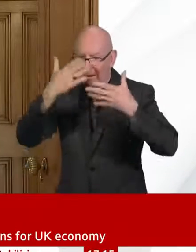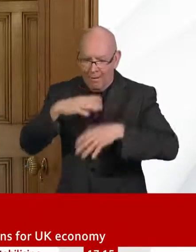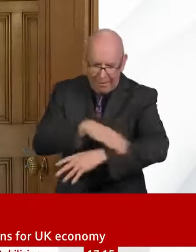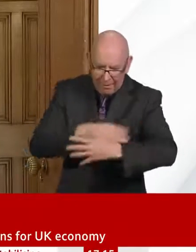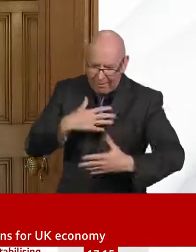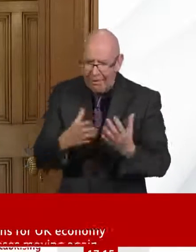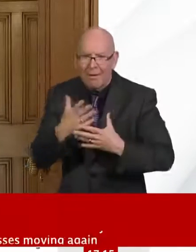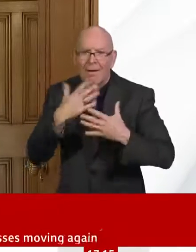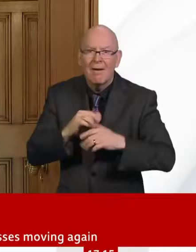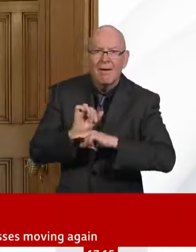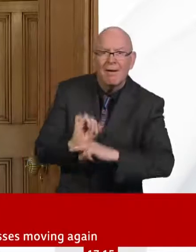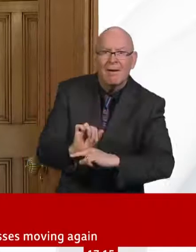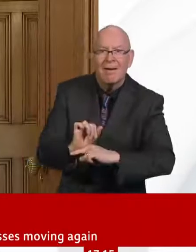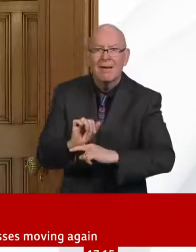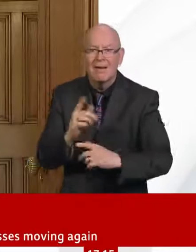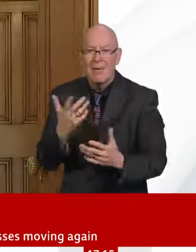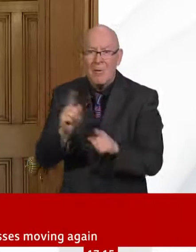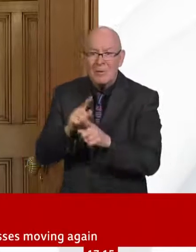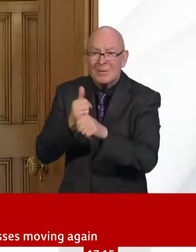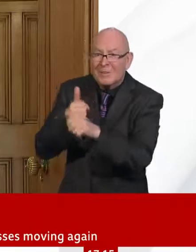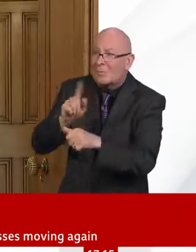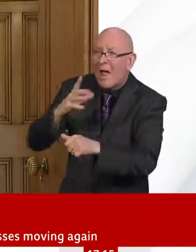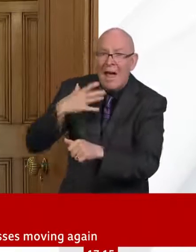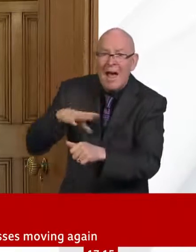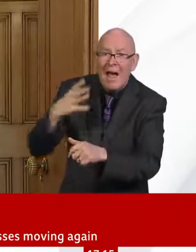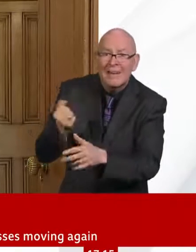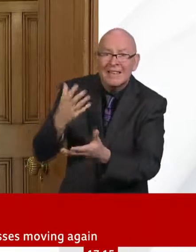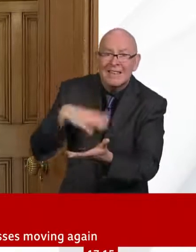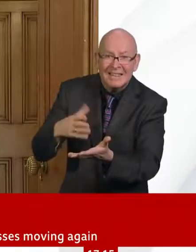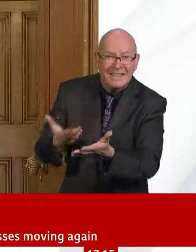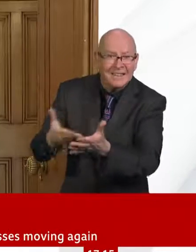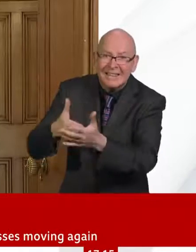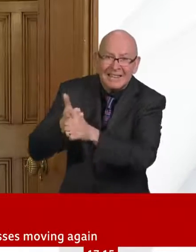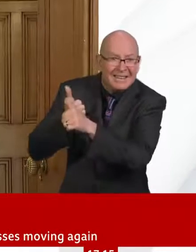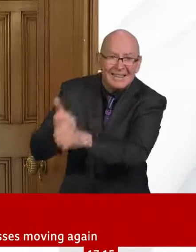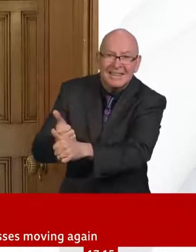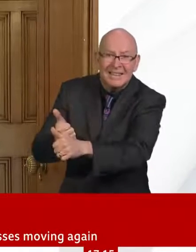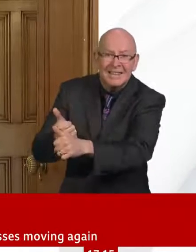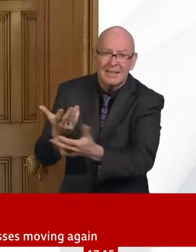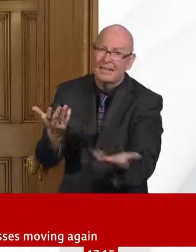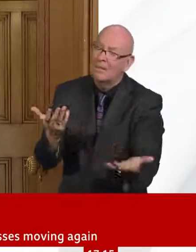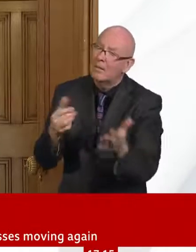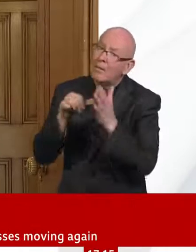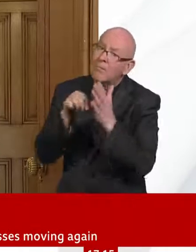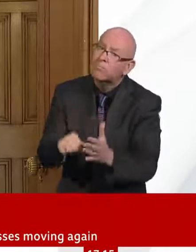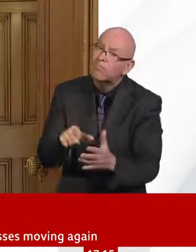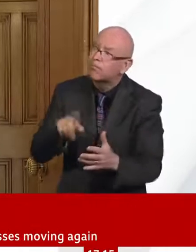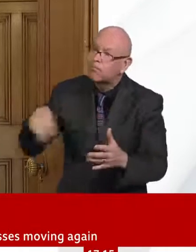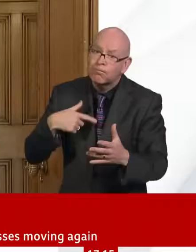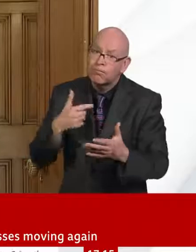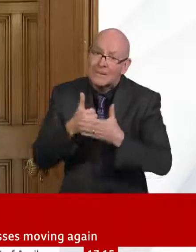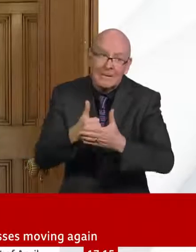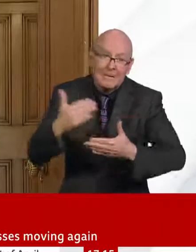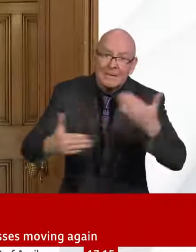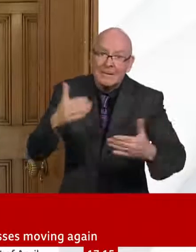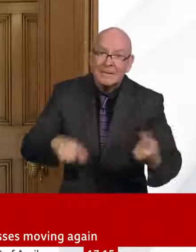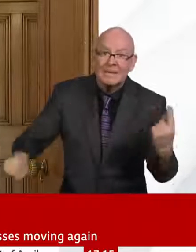speed up the publication of that data. In terms of the data that we publish every day and make decisions on, I think there, there